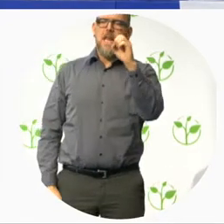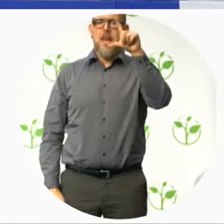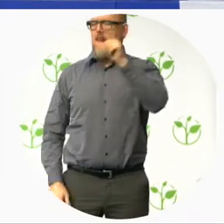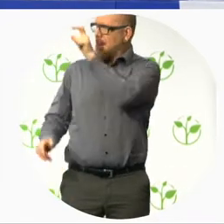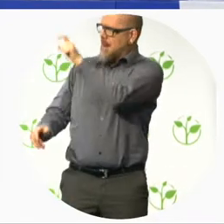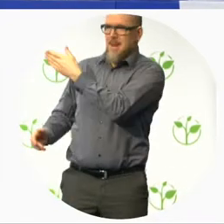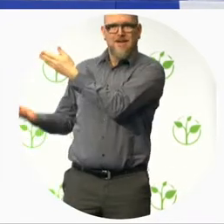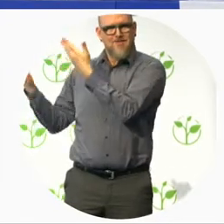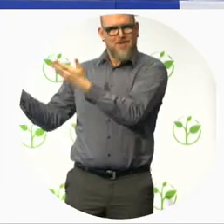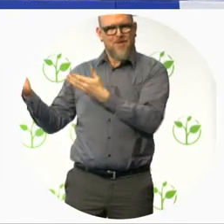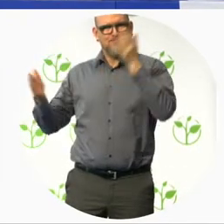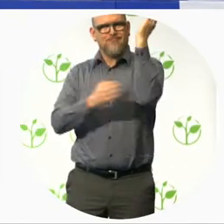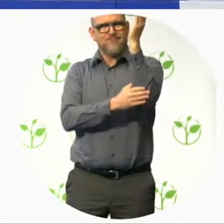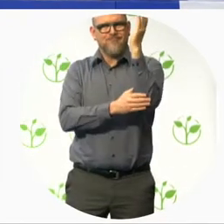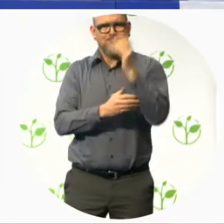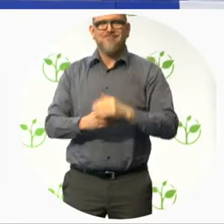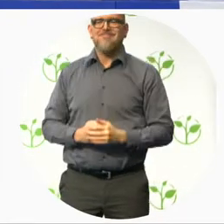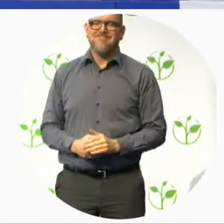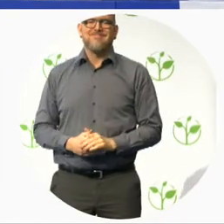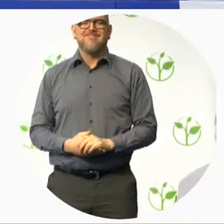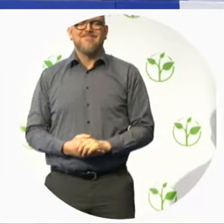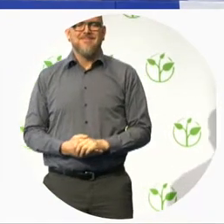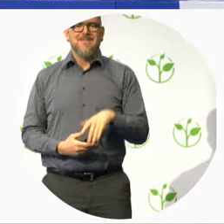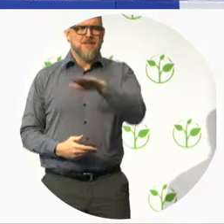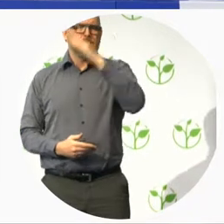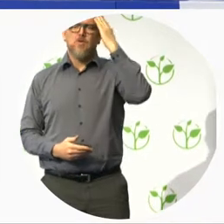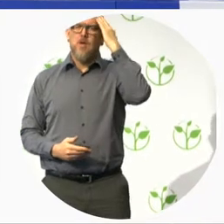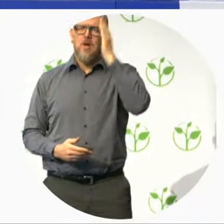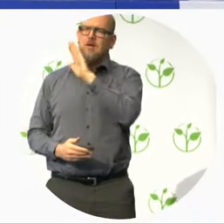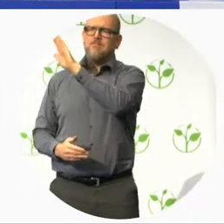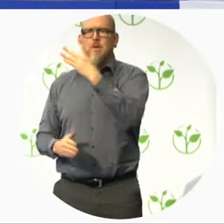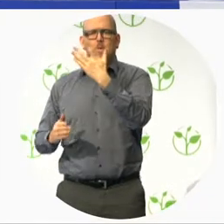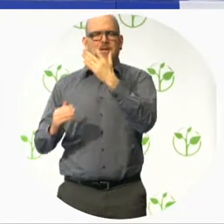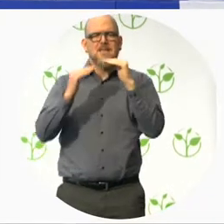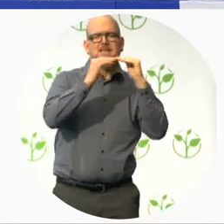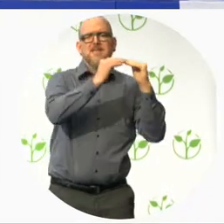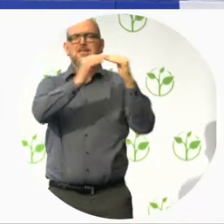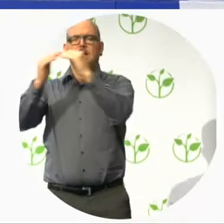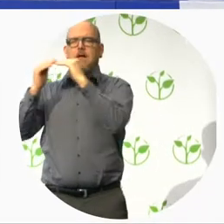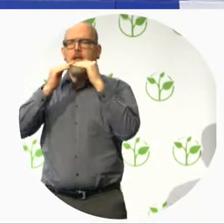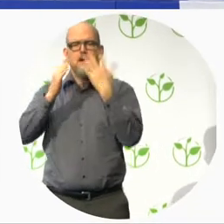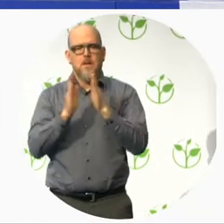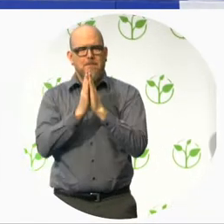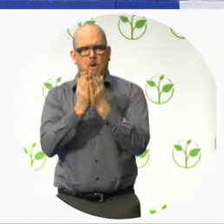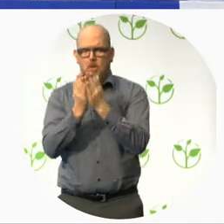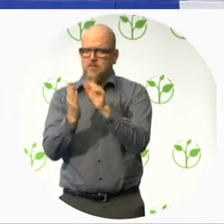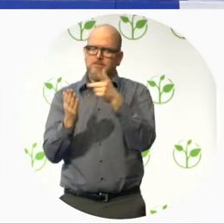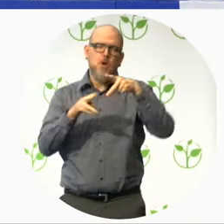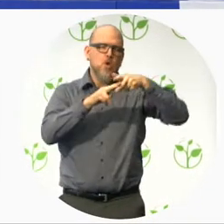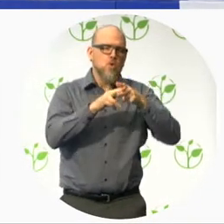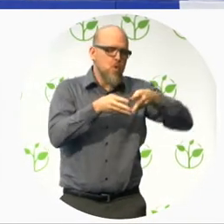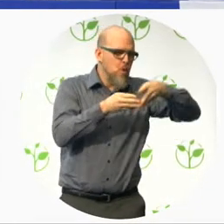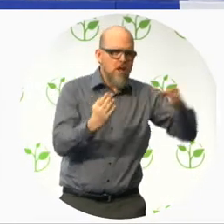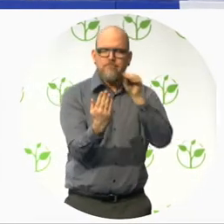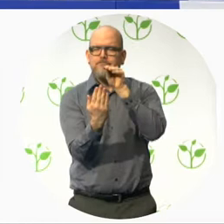standards, manuals and toolboxes. And he's going to share that experience with all of us. Raul, please go